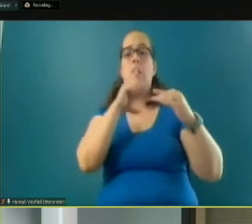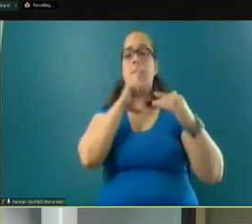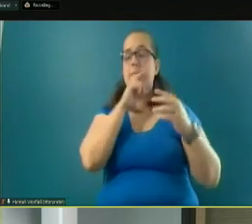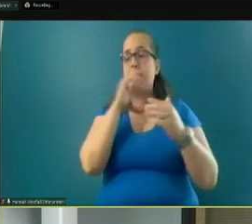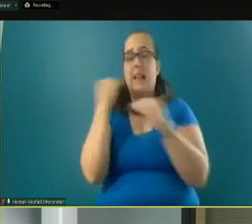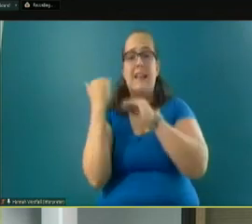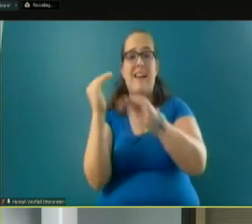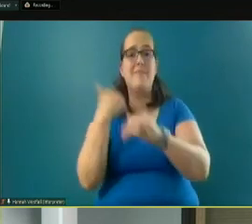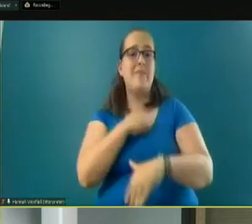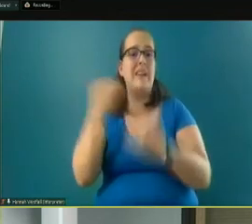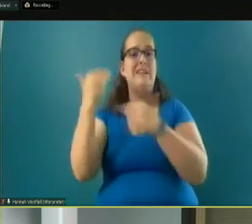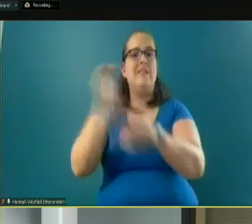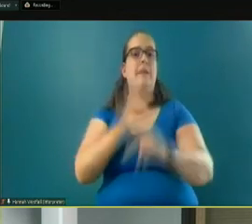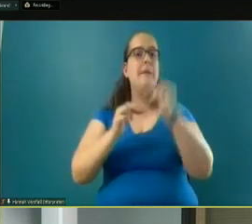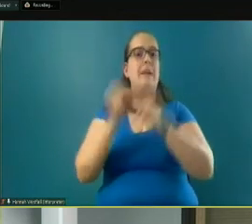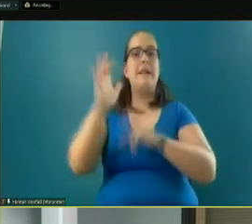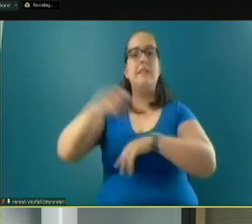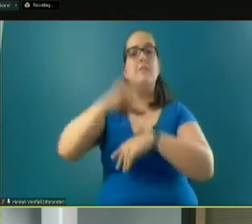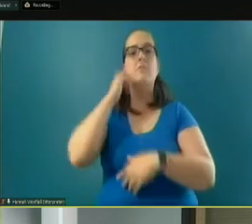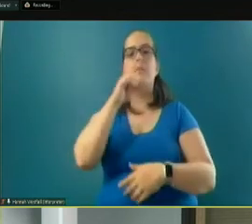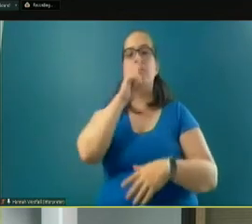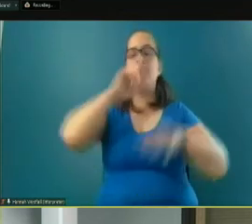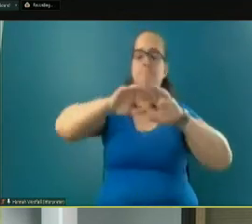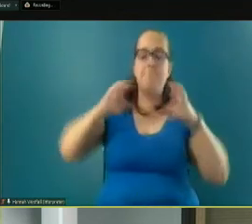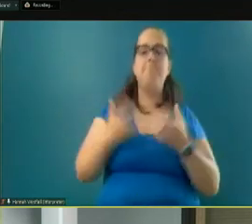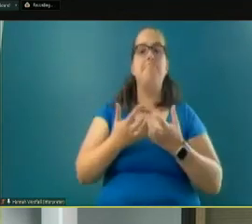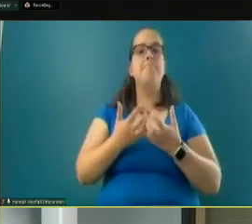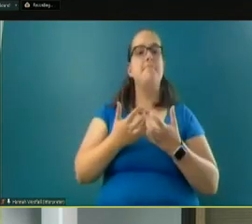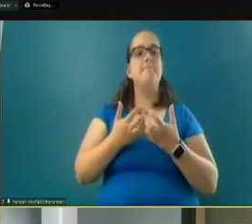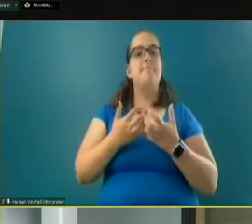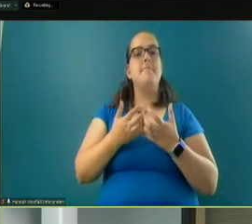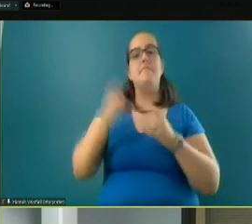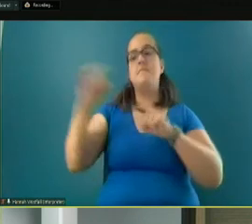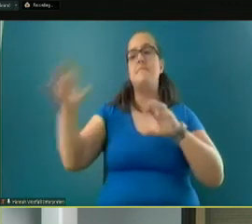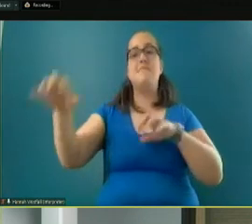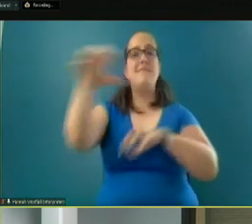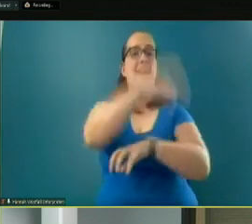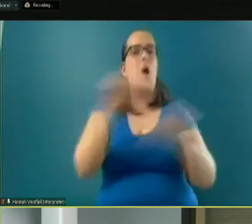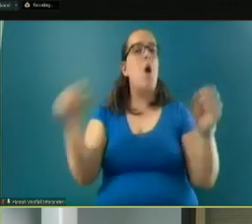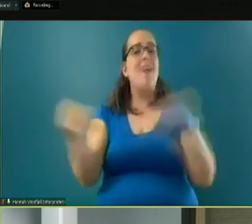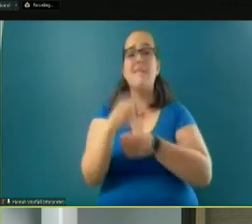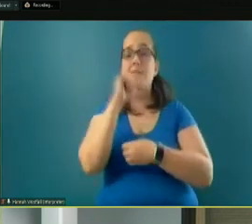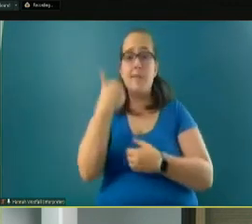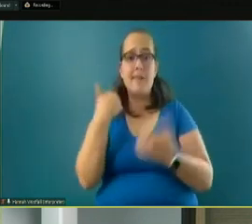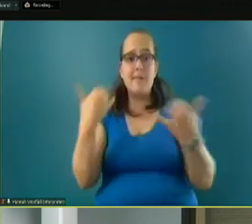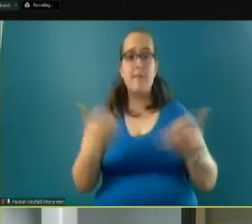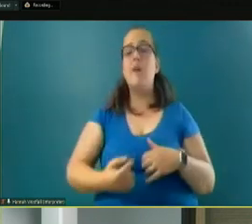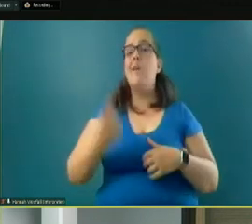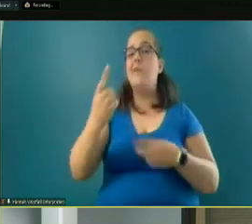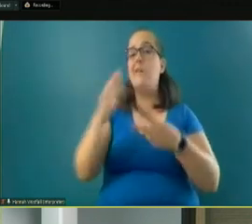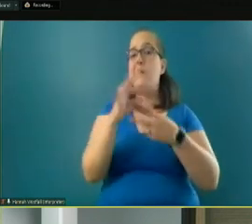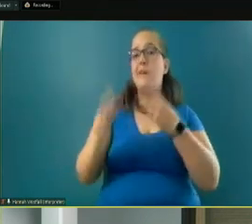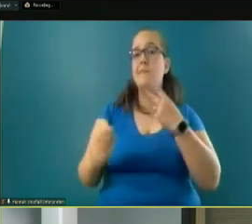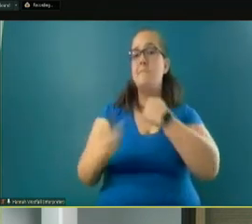But we weren't just constrained in our building at that point because we had very robust satellite offices where we don't have those now. Well, one option to saving